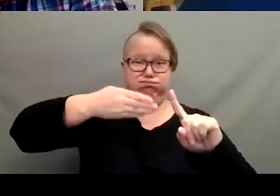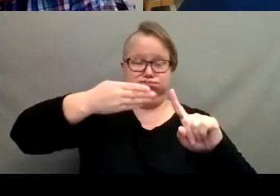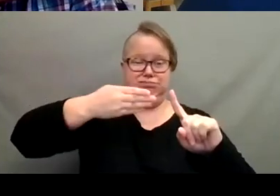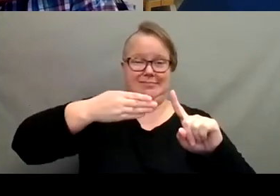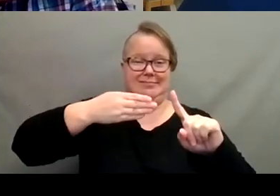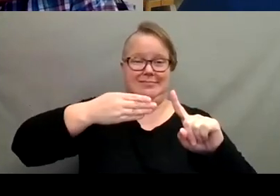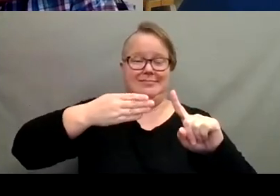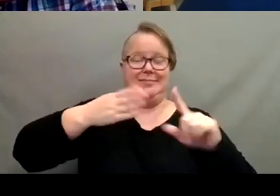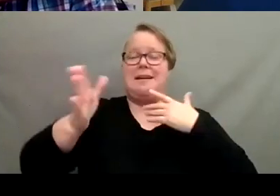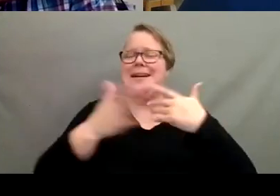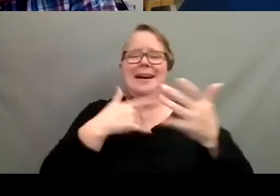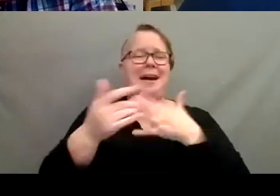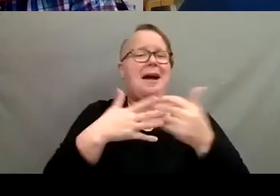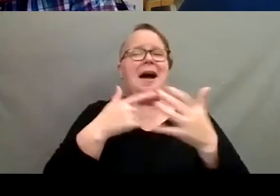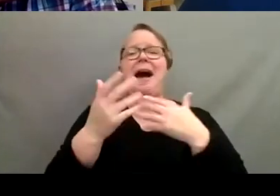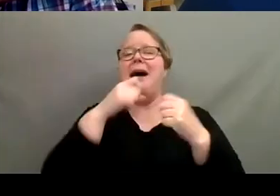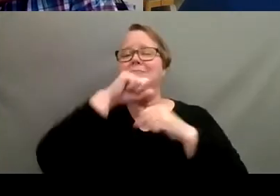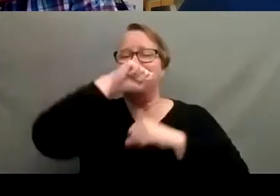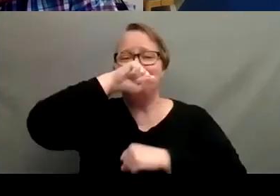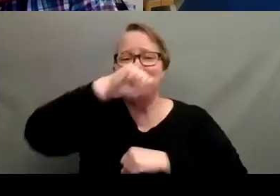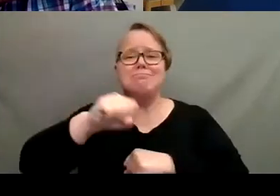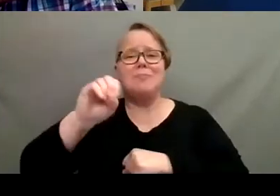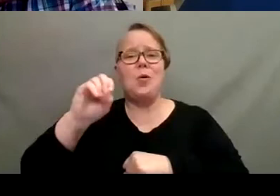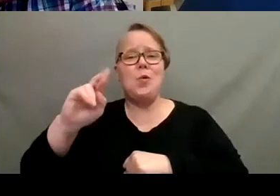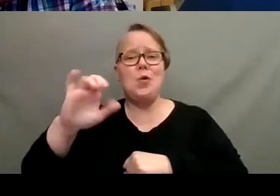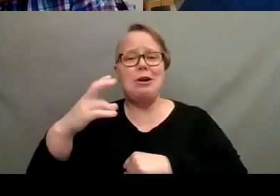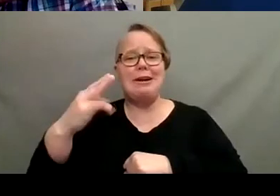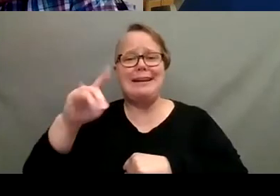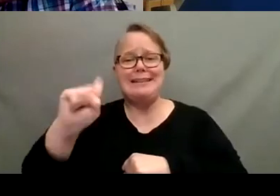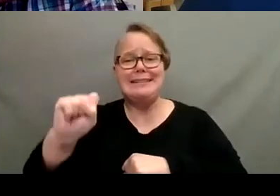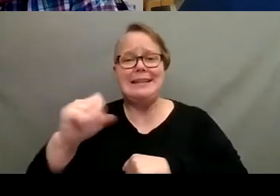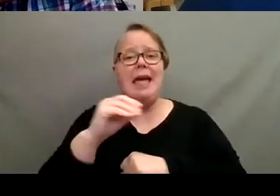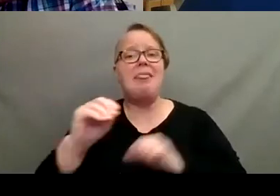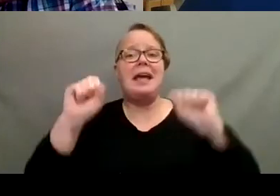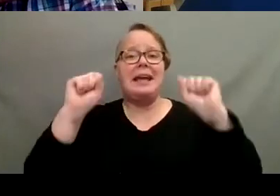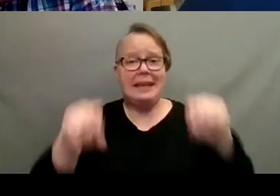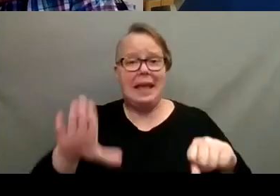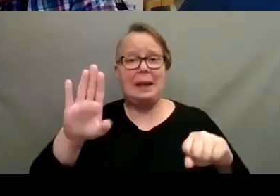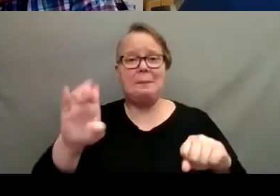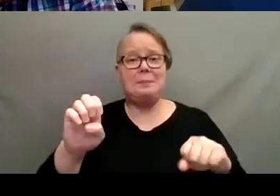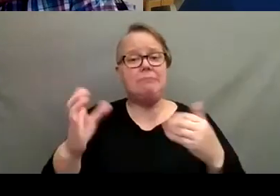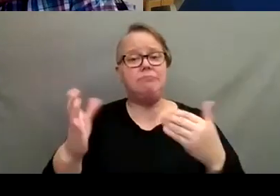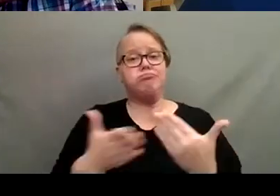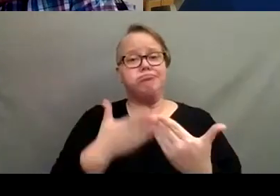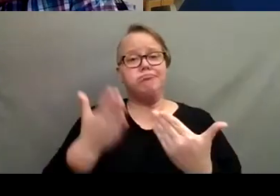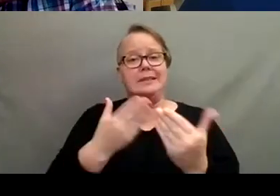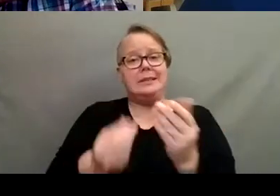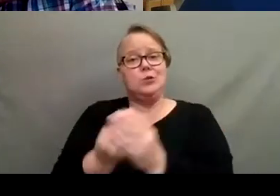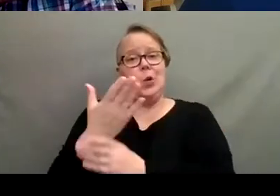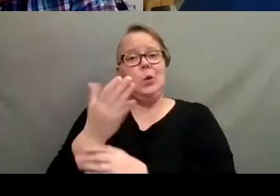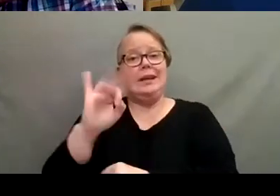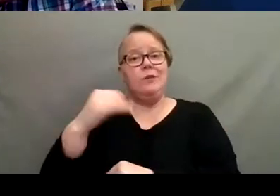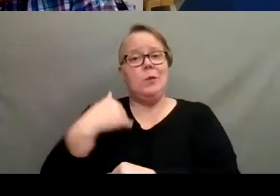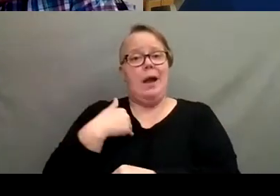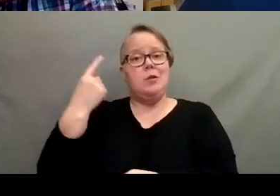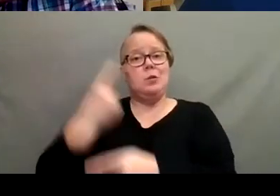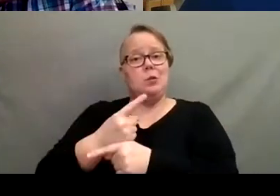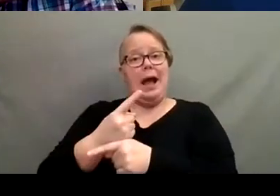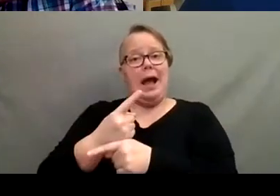love orchids. And they can be fairly easy to grow if you have the right conditions.